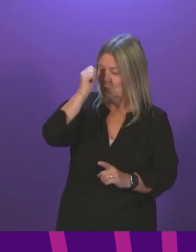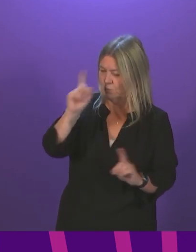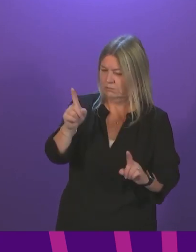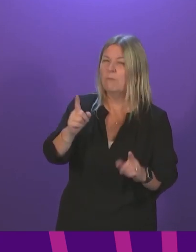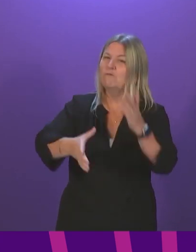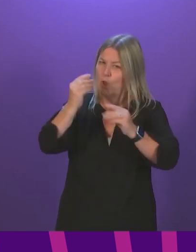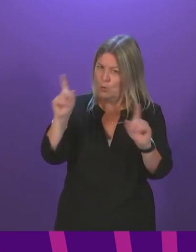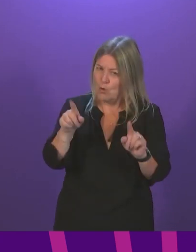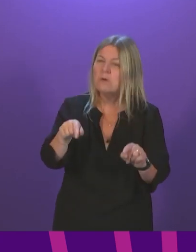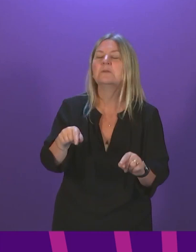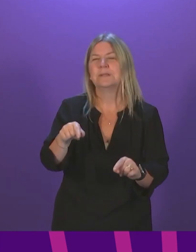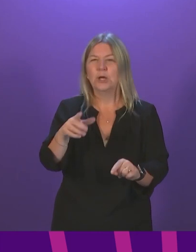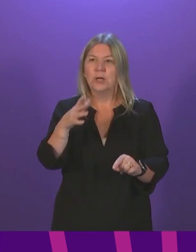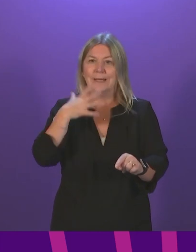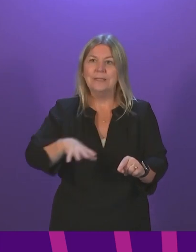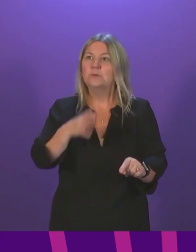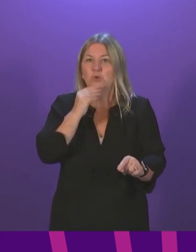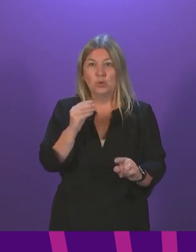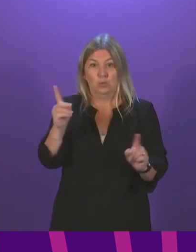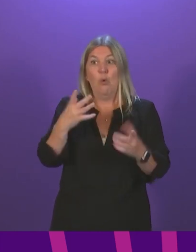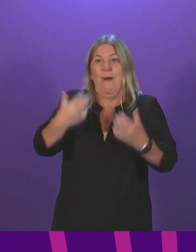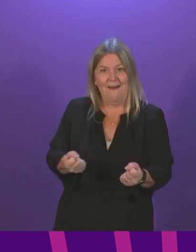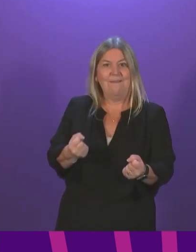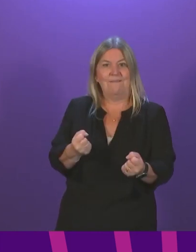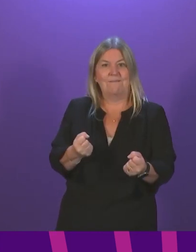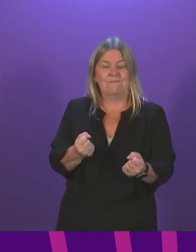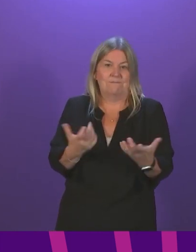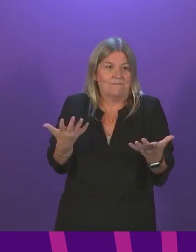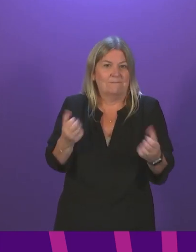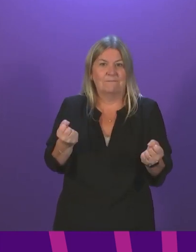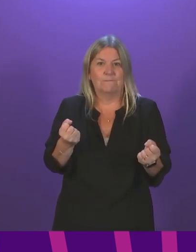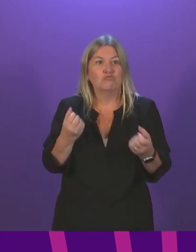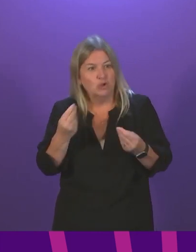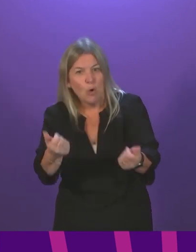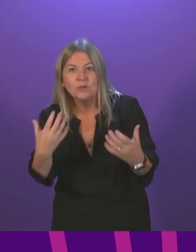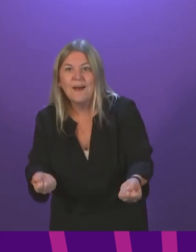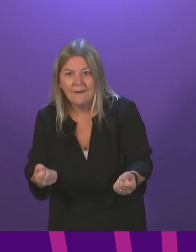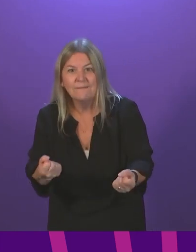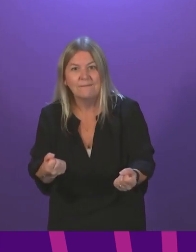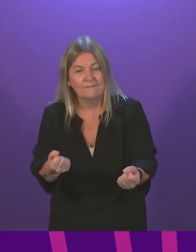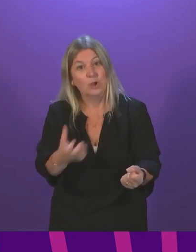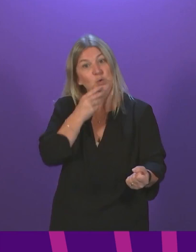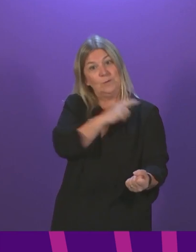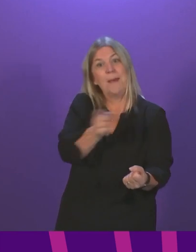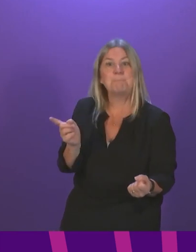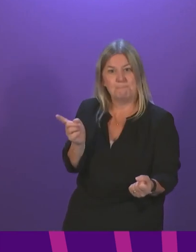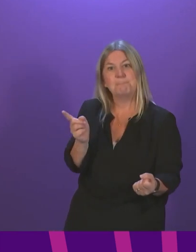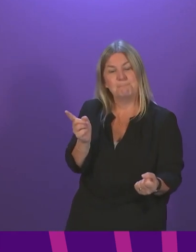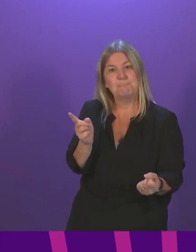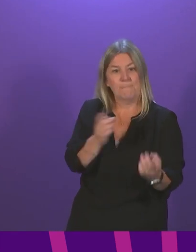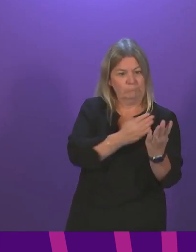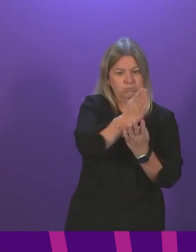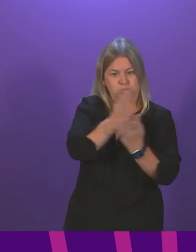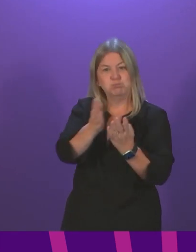that need to use all of the levers at your disposal to bear down on cases to the maximum effect. So we will continue to